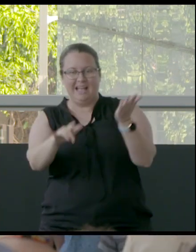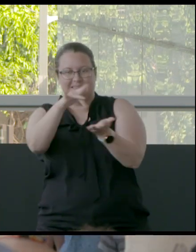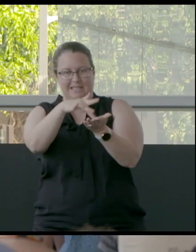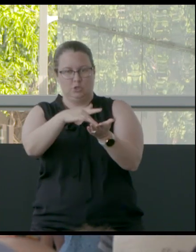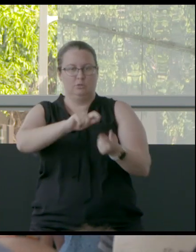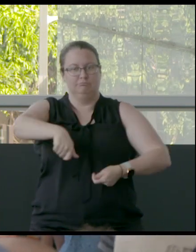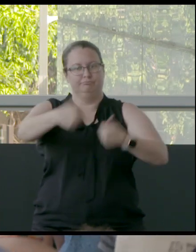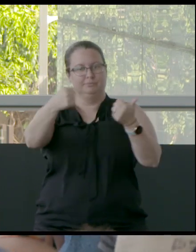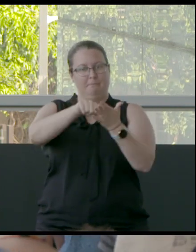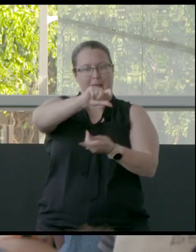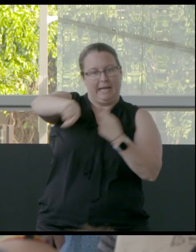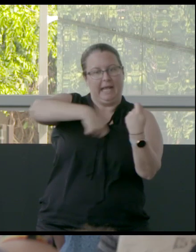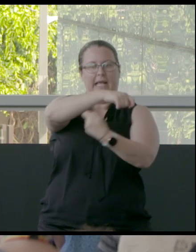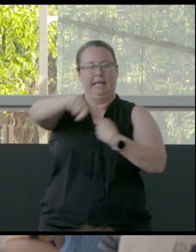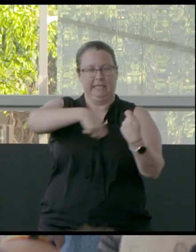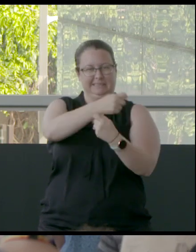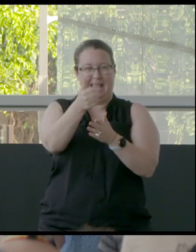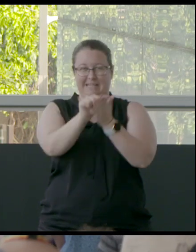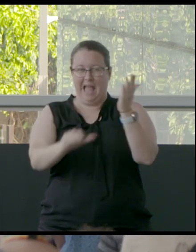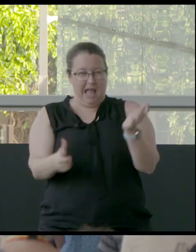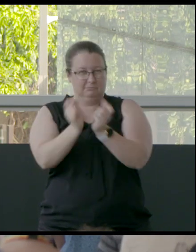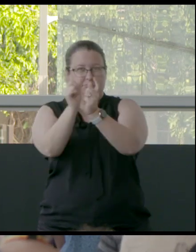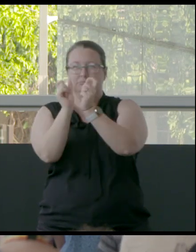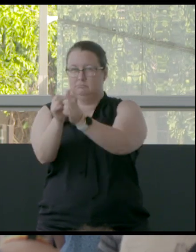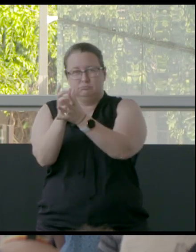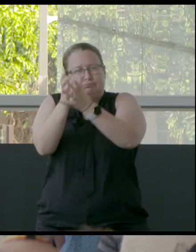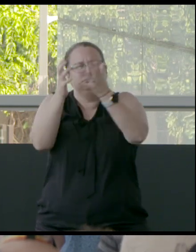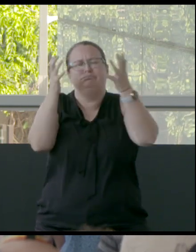economic development and art is a big part of that.